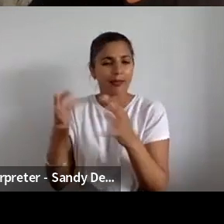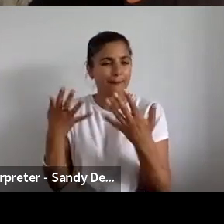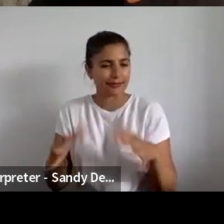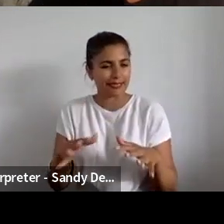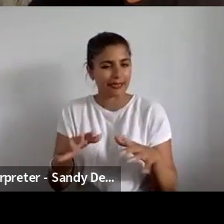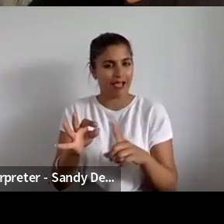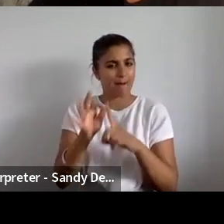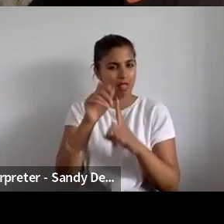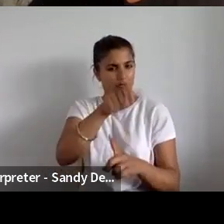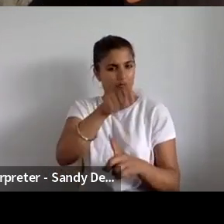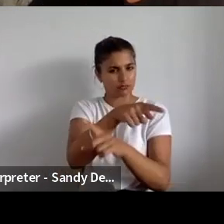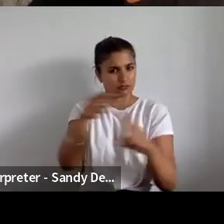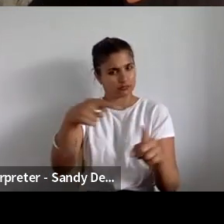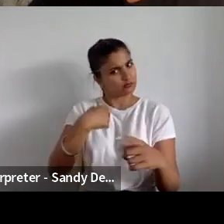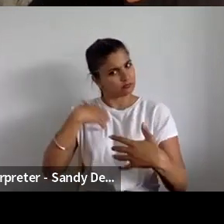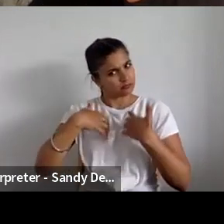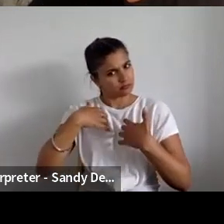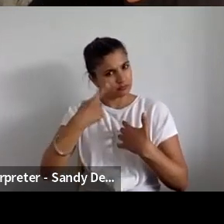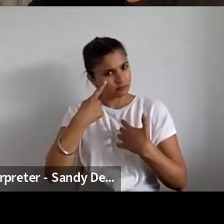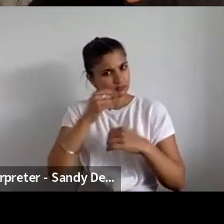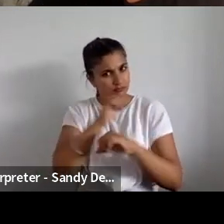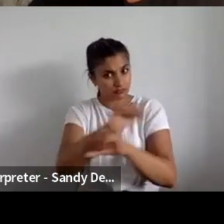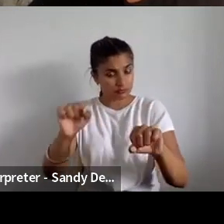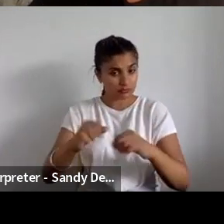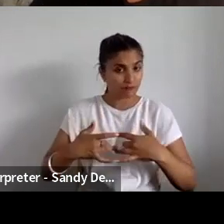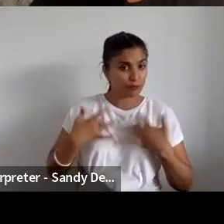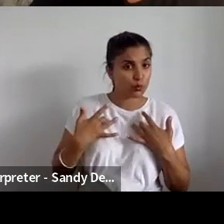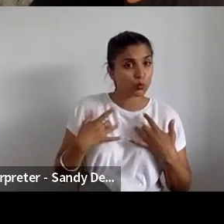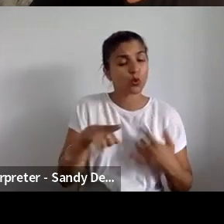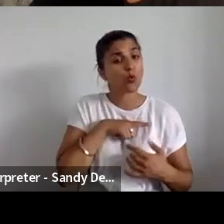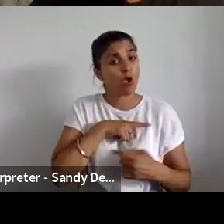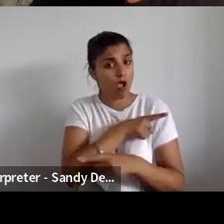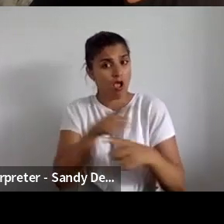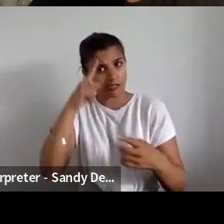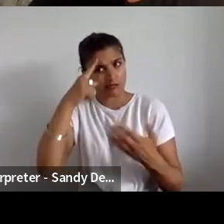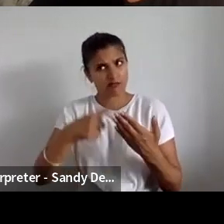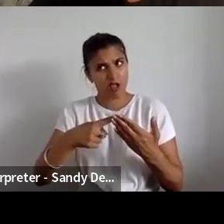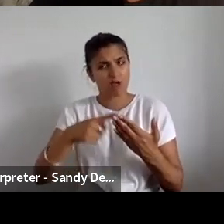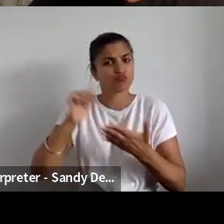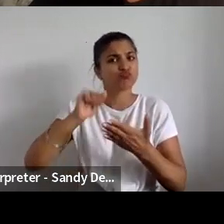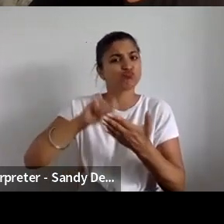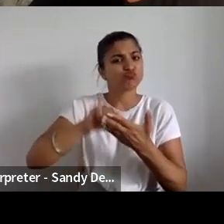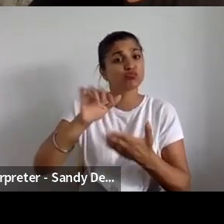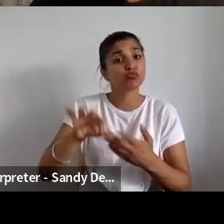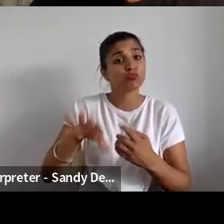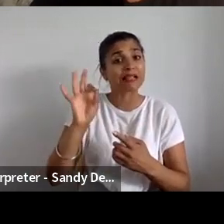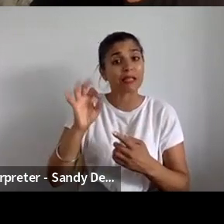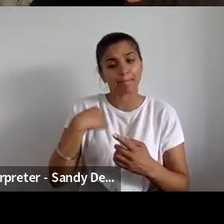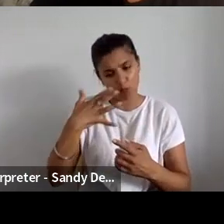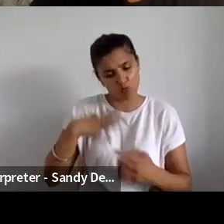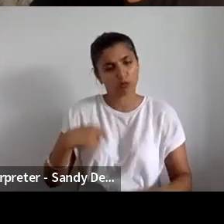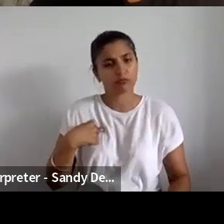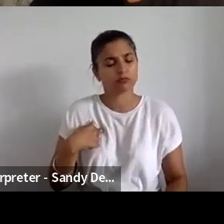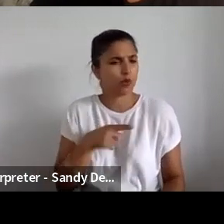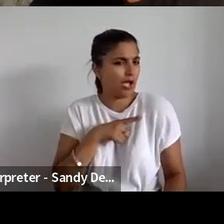how applicants had decided, why they decided to apply, knowing it was a random selection and what they felt about it. Yeah.